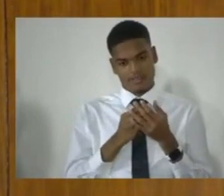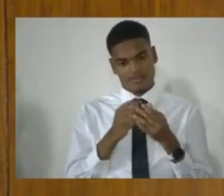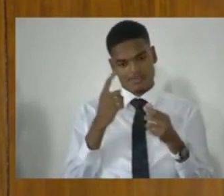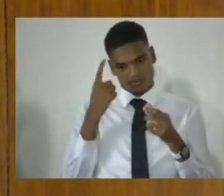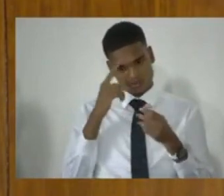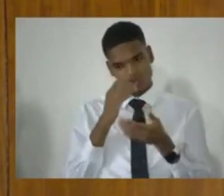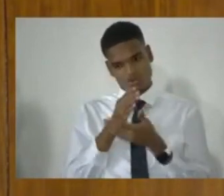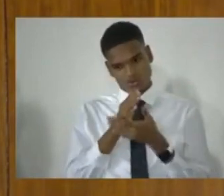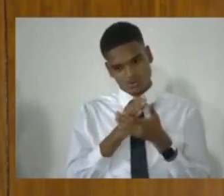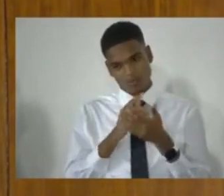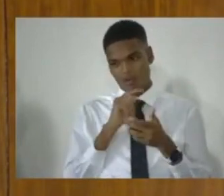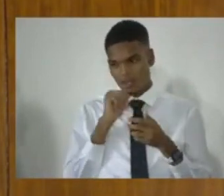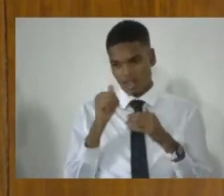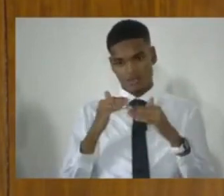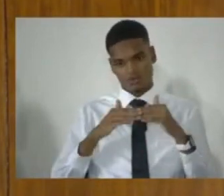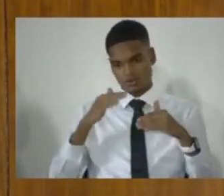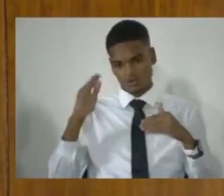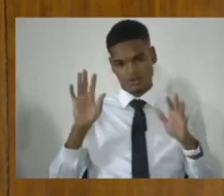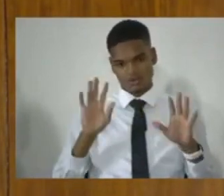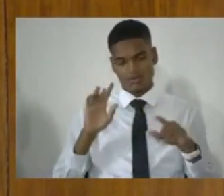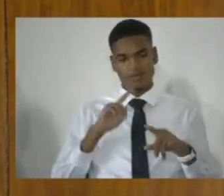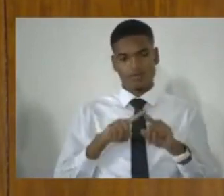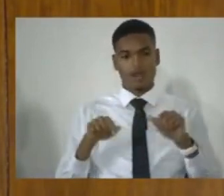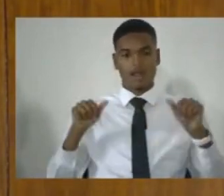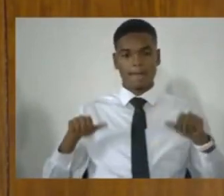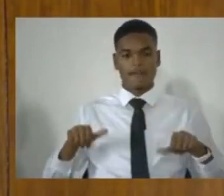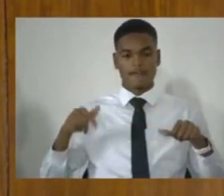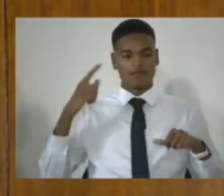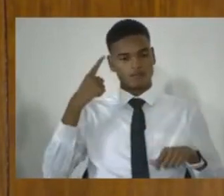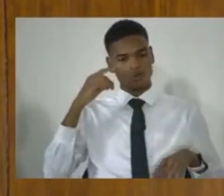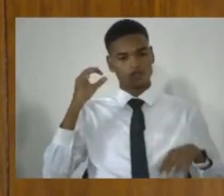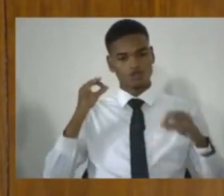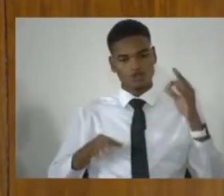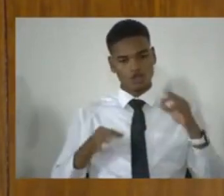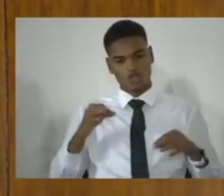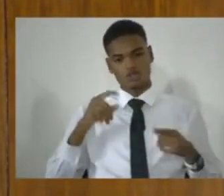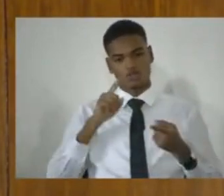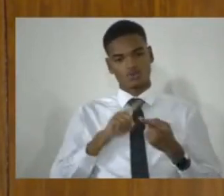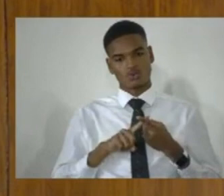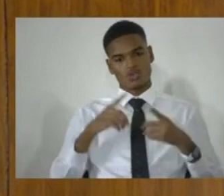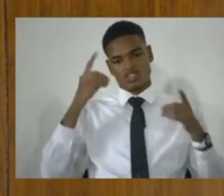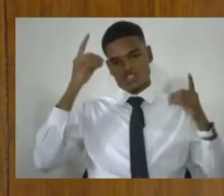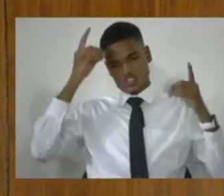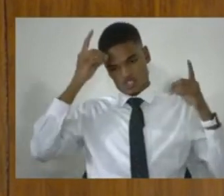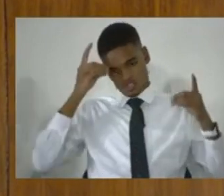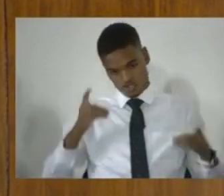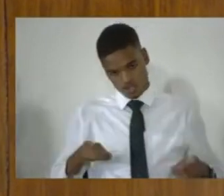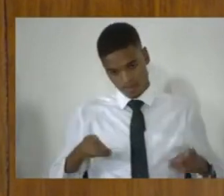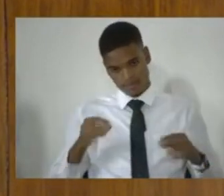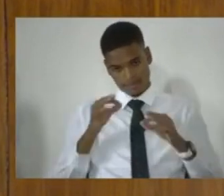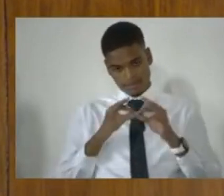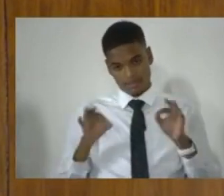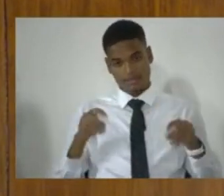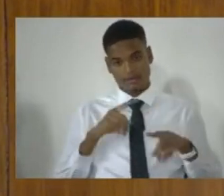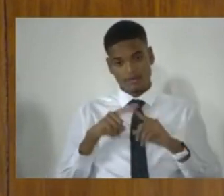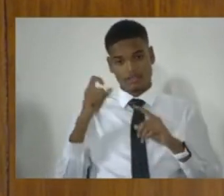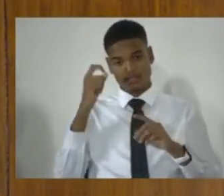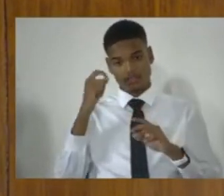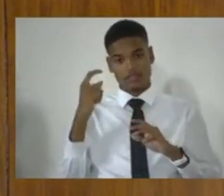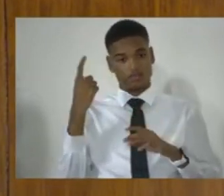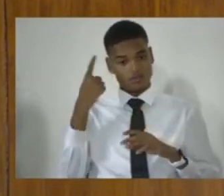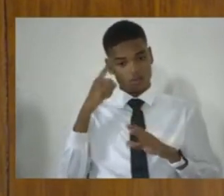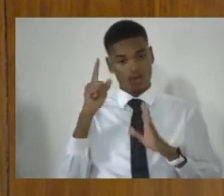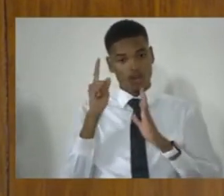the ability of the judge to determine the sentence, because the law, in a case where the law,